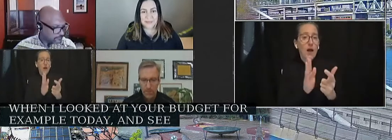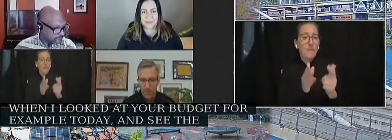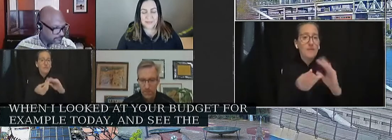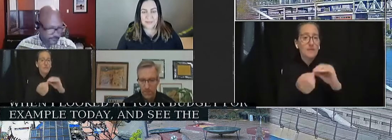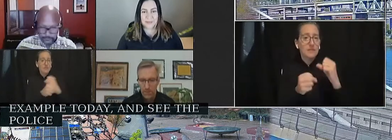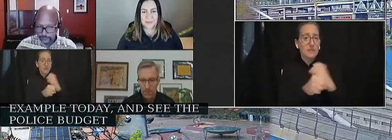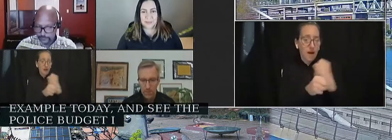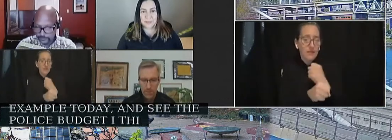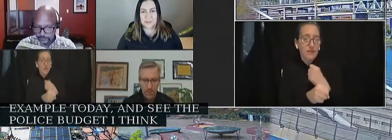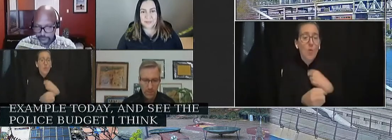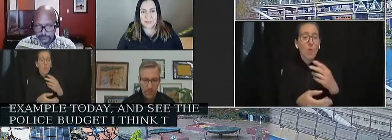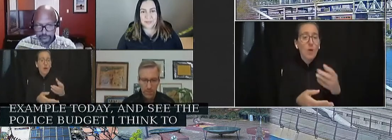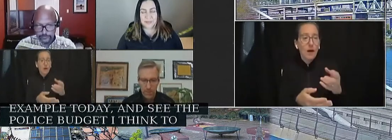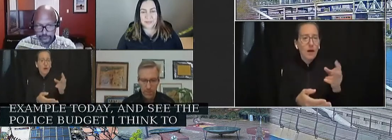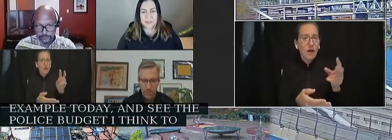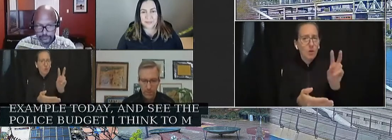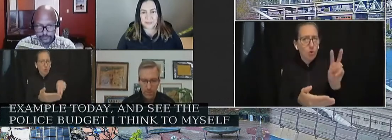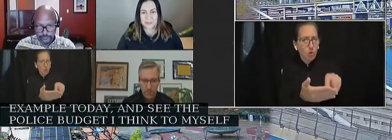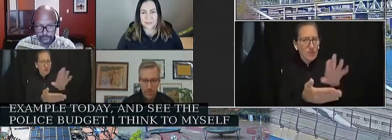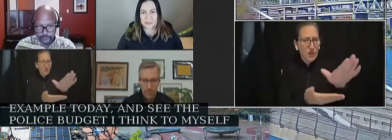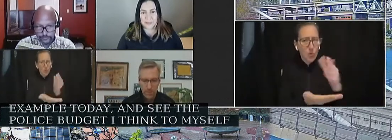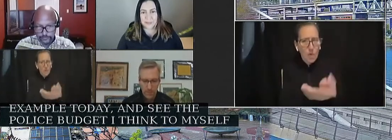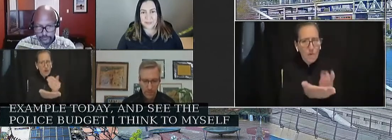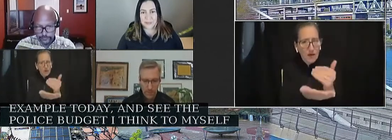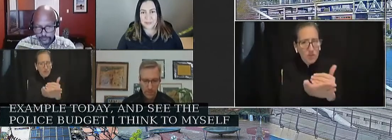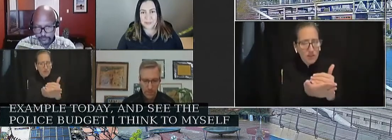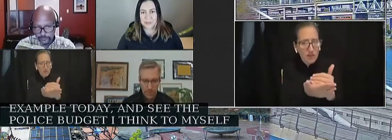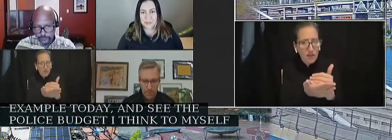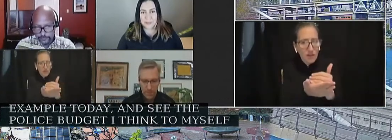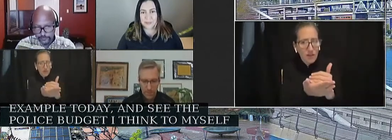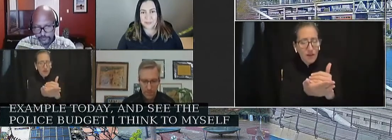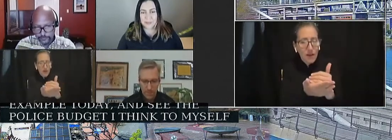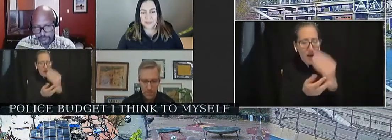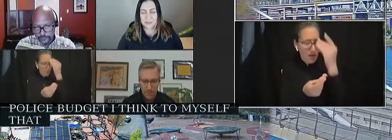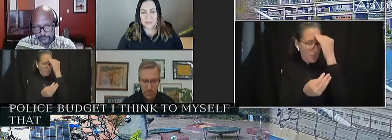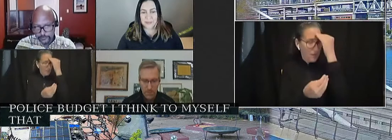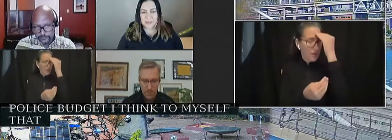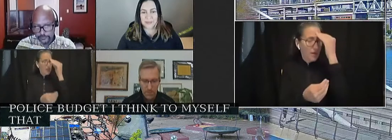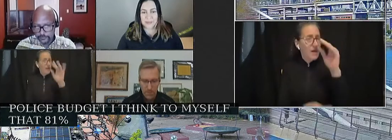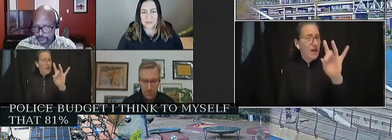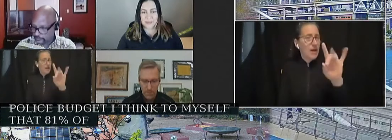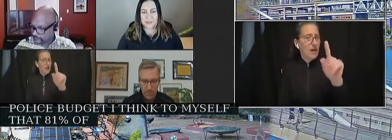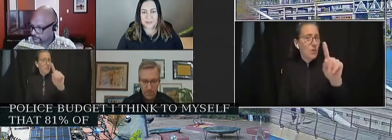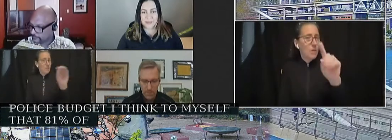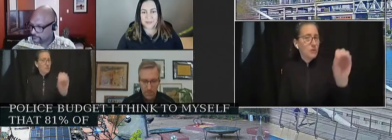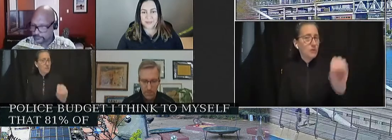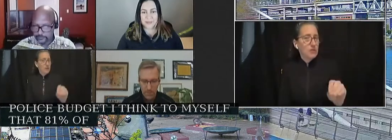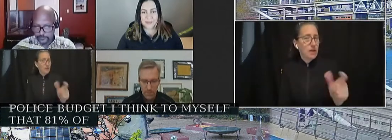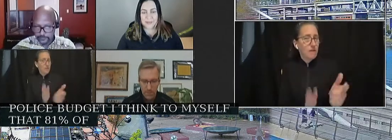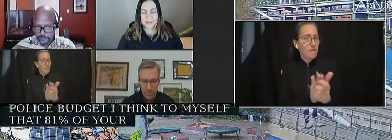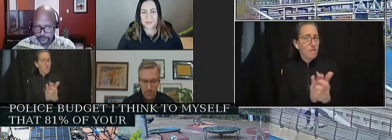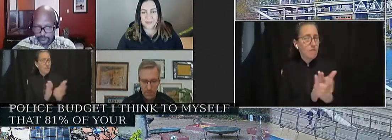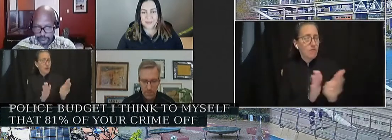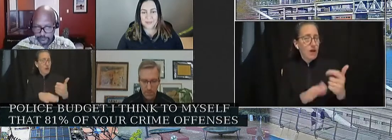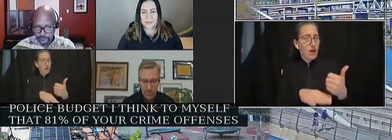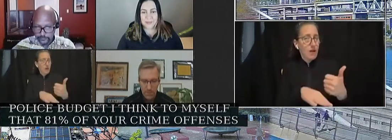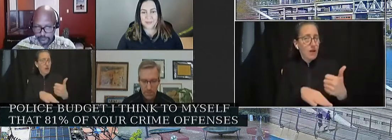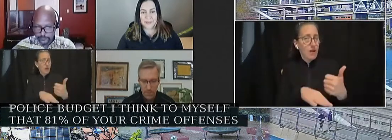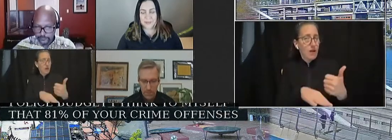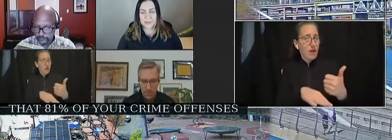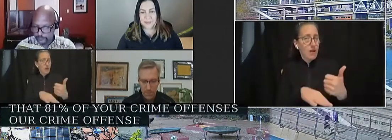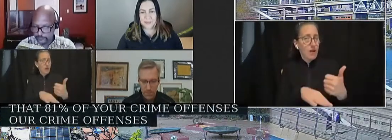think to myself that 81% of your crime offenses, our crime offenses in this city,